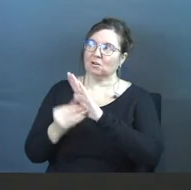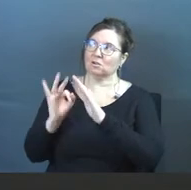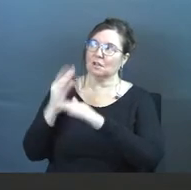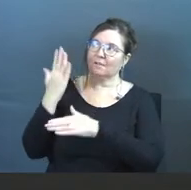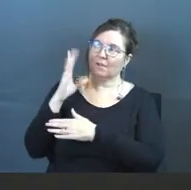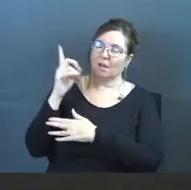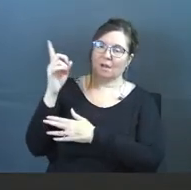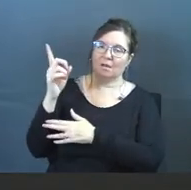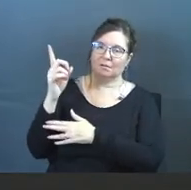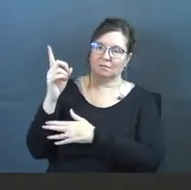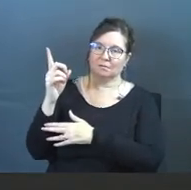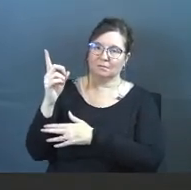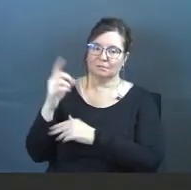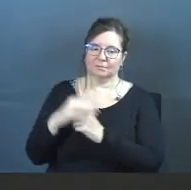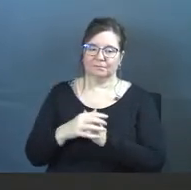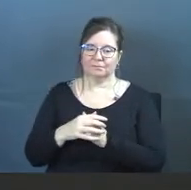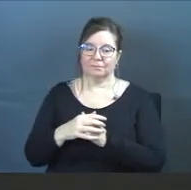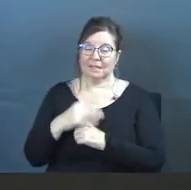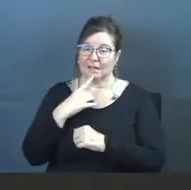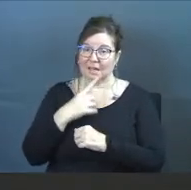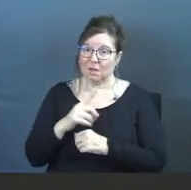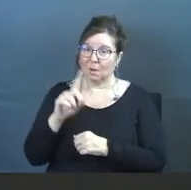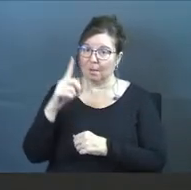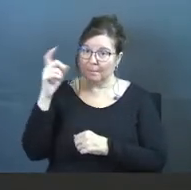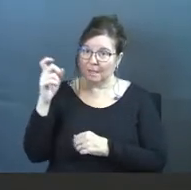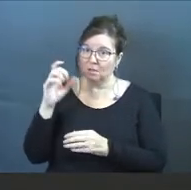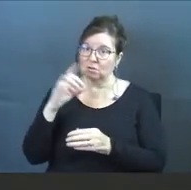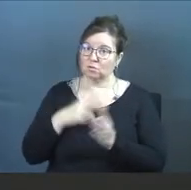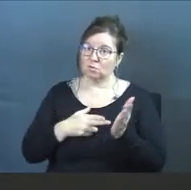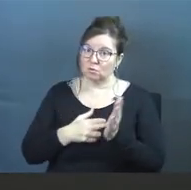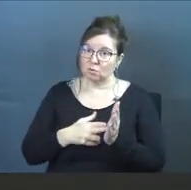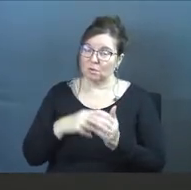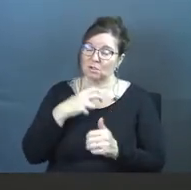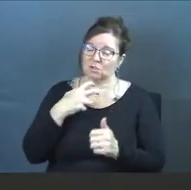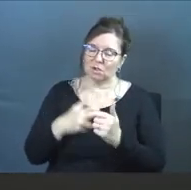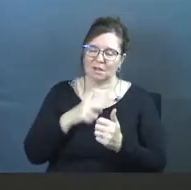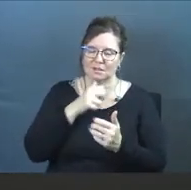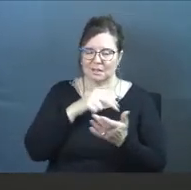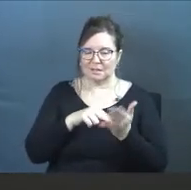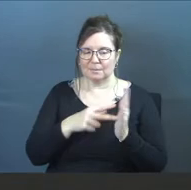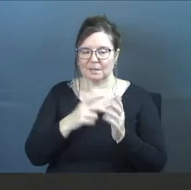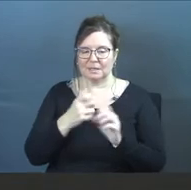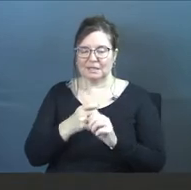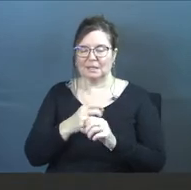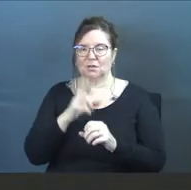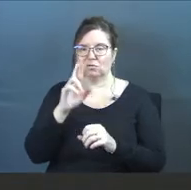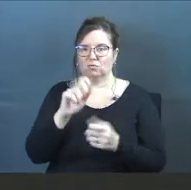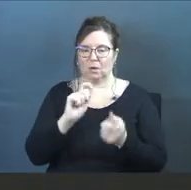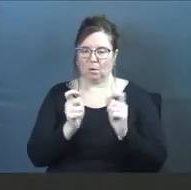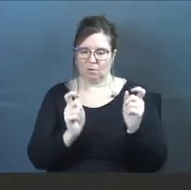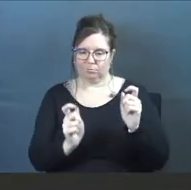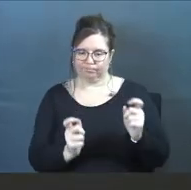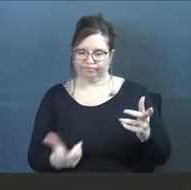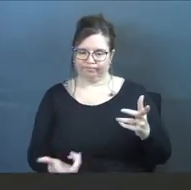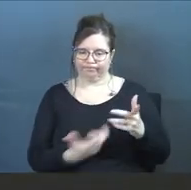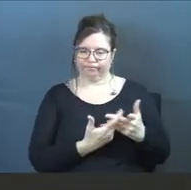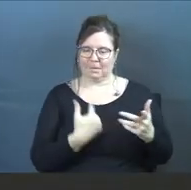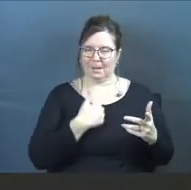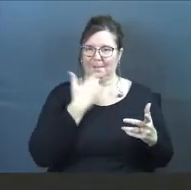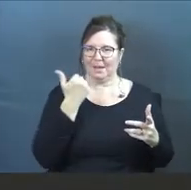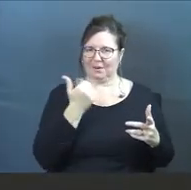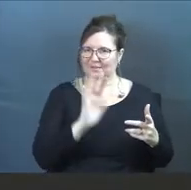Be imitators of God. Can I tell you, just because the truth is hard, it doesn't mean we get to rework it so it fits us better.